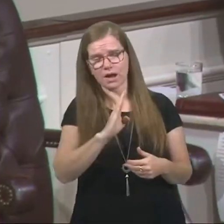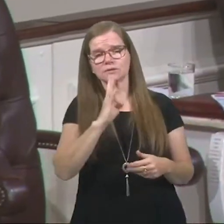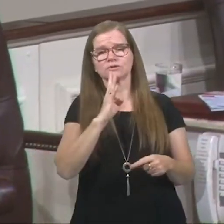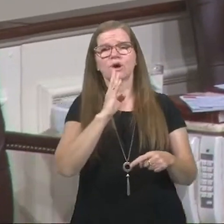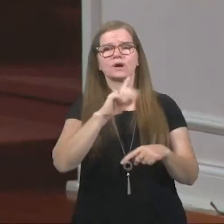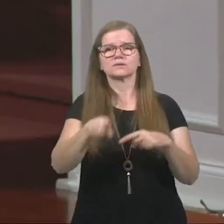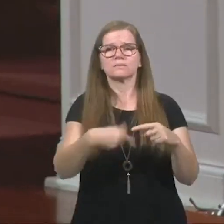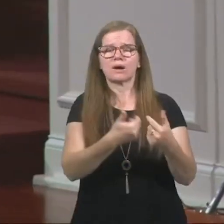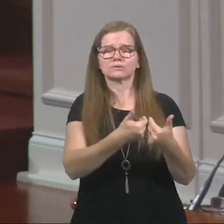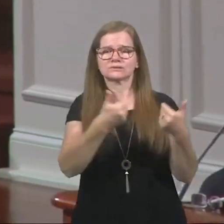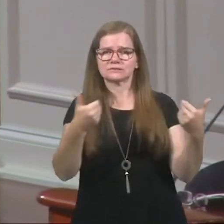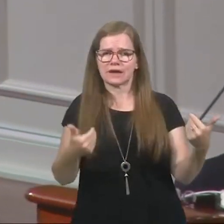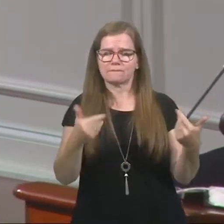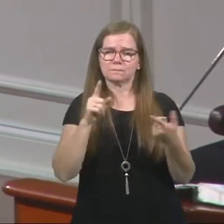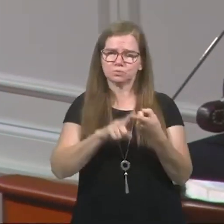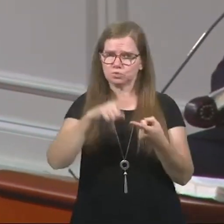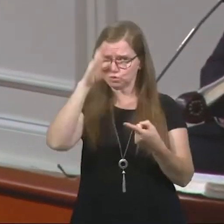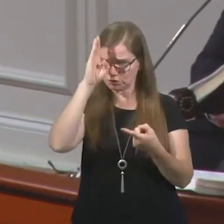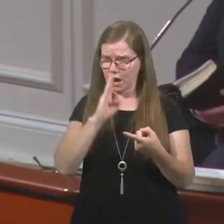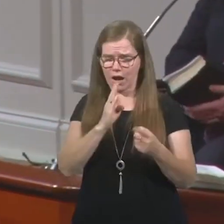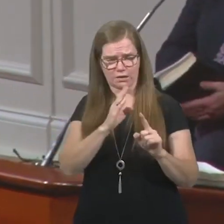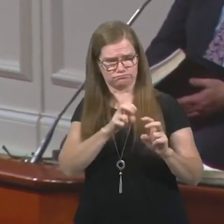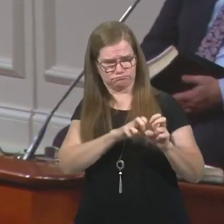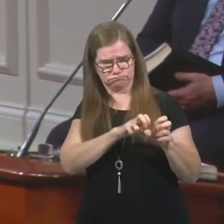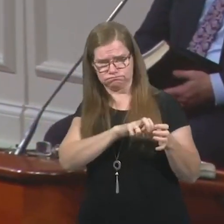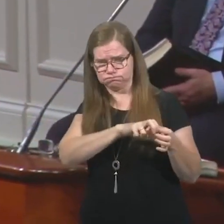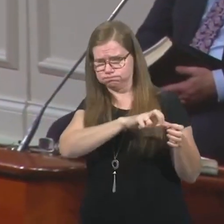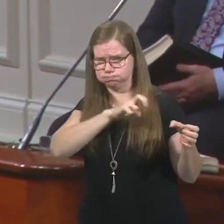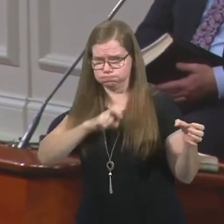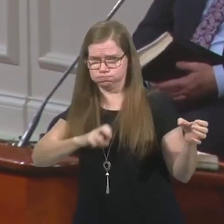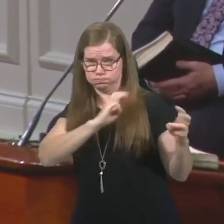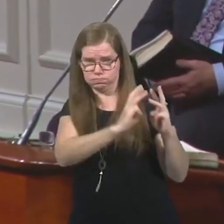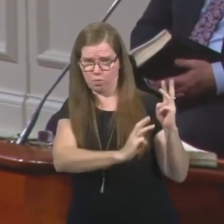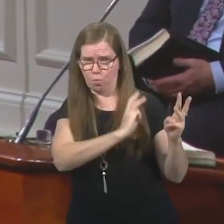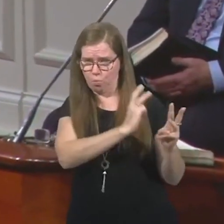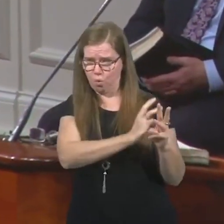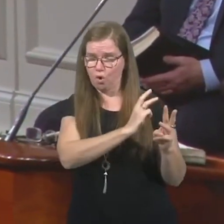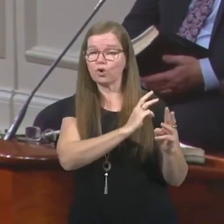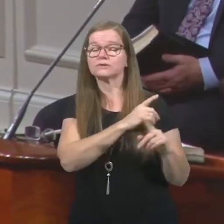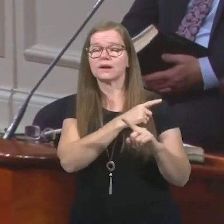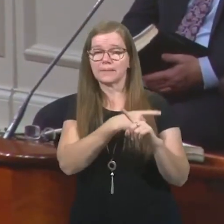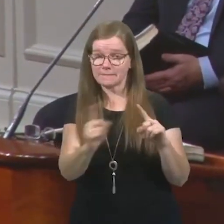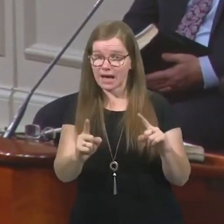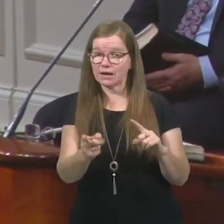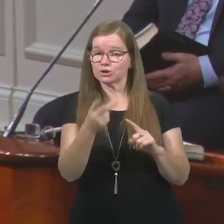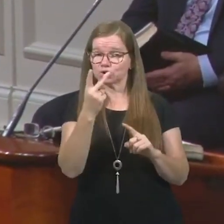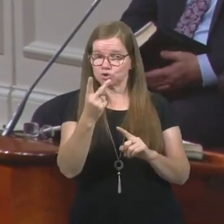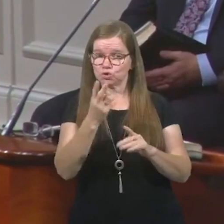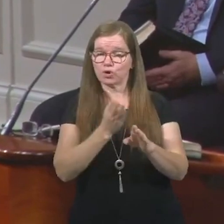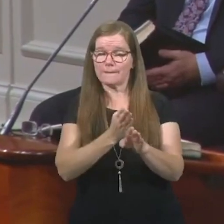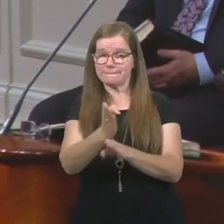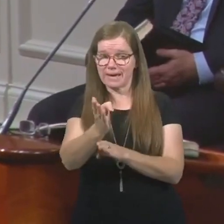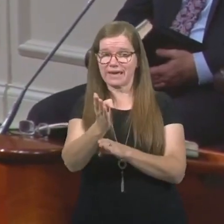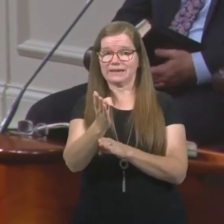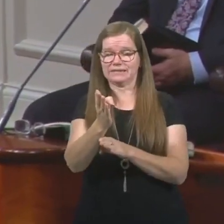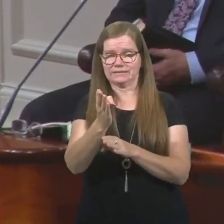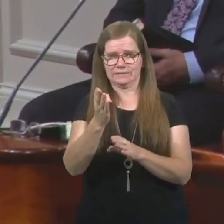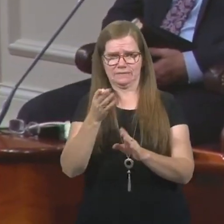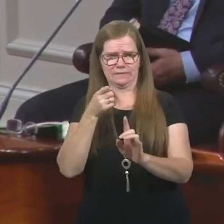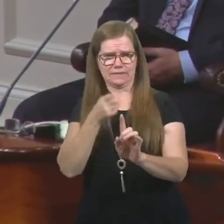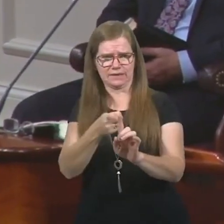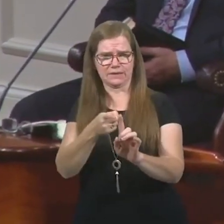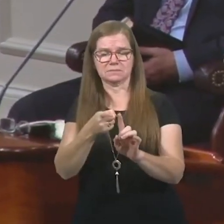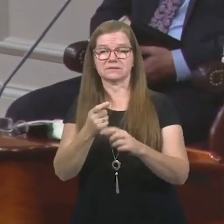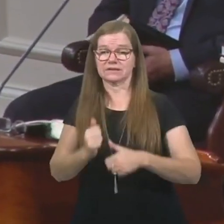being separated to God from the world in this passage. But there are definitely two main themes, and one of those is submission.